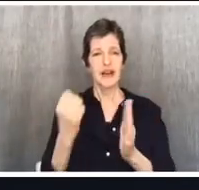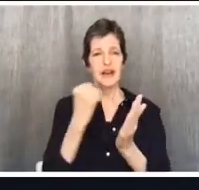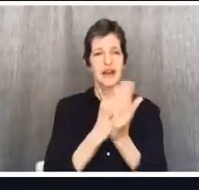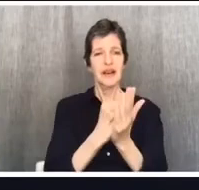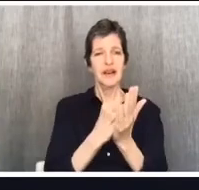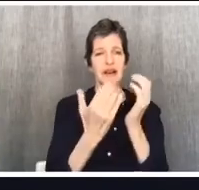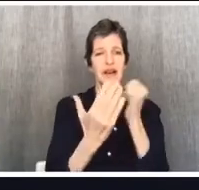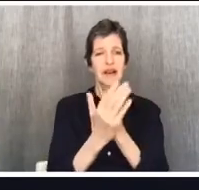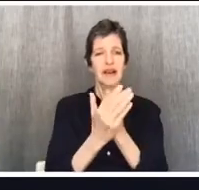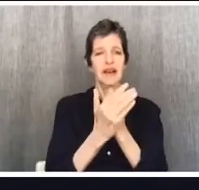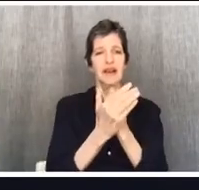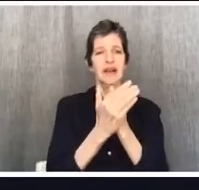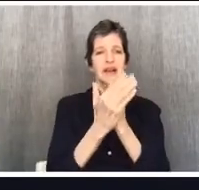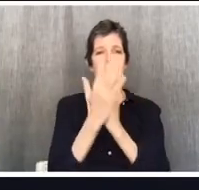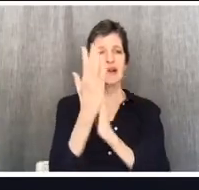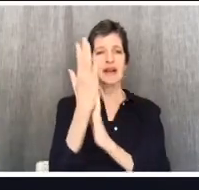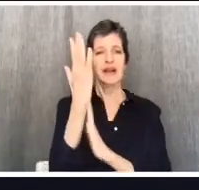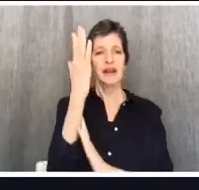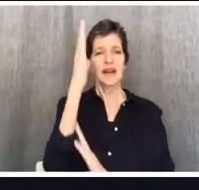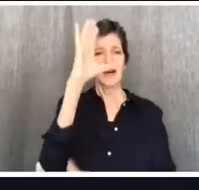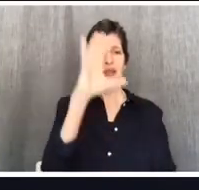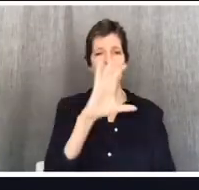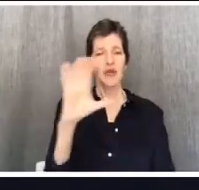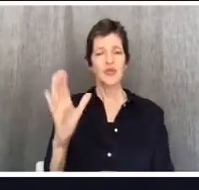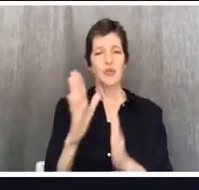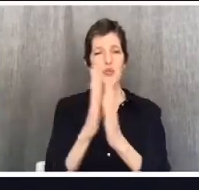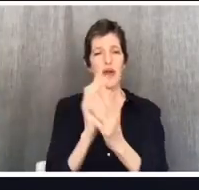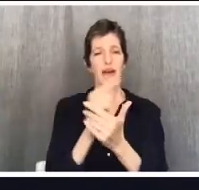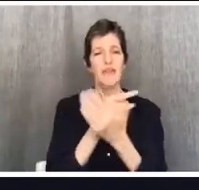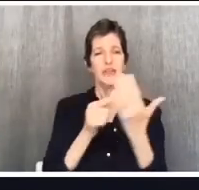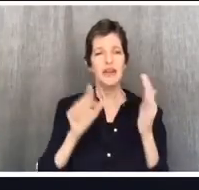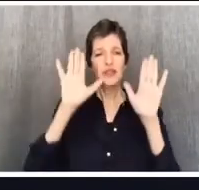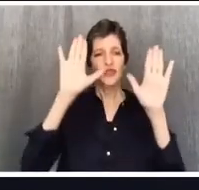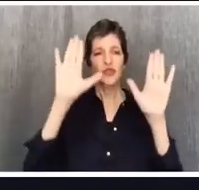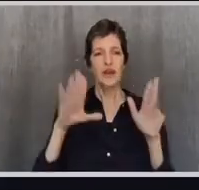I pray all these things in his great name. Amen.